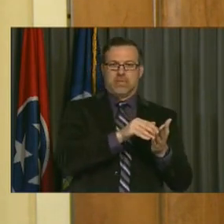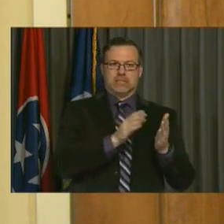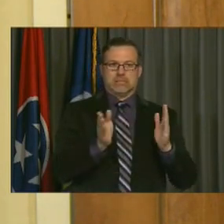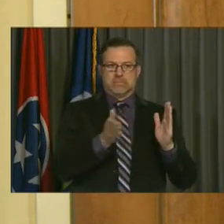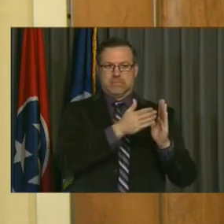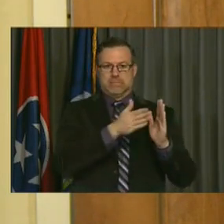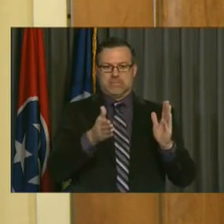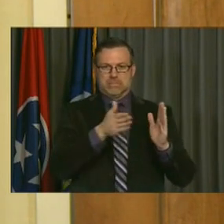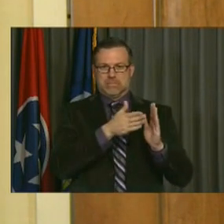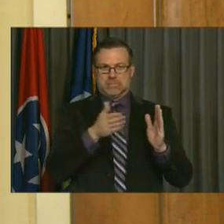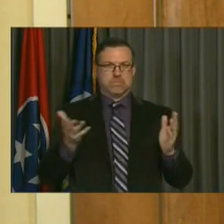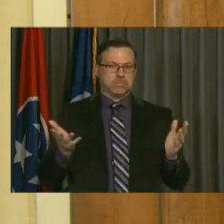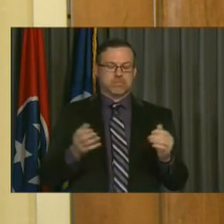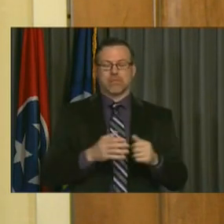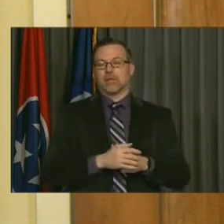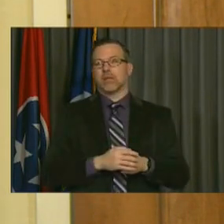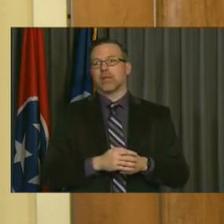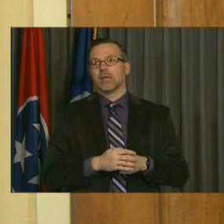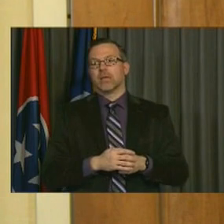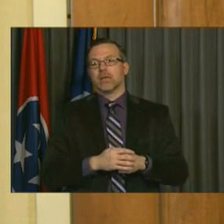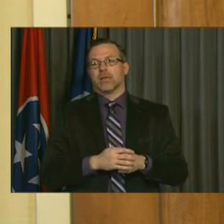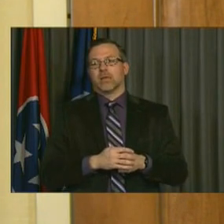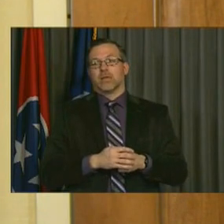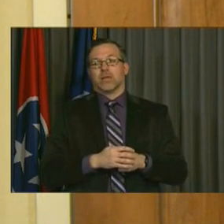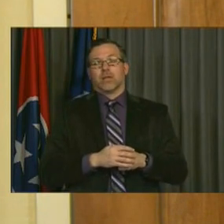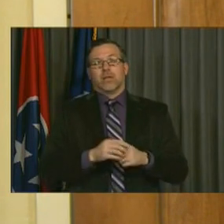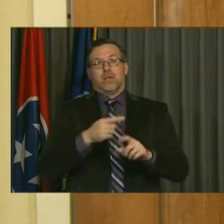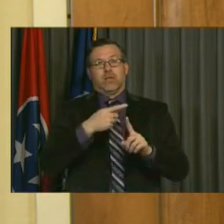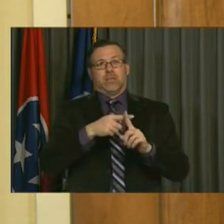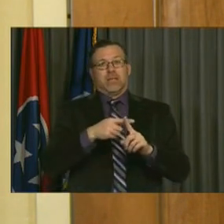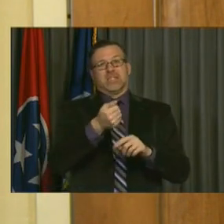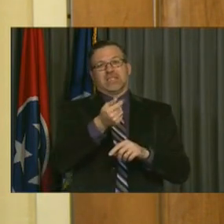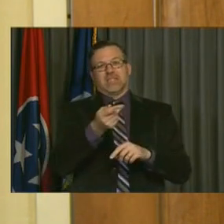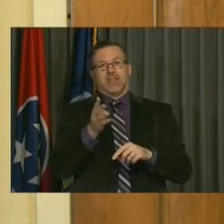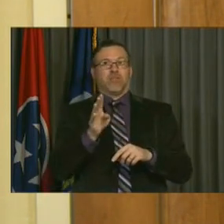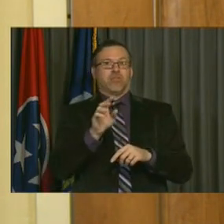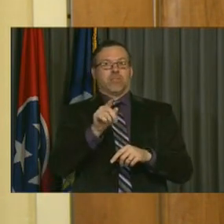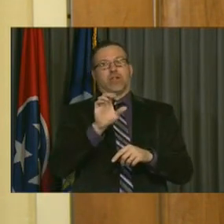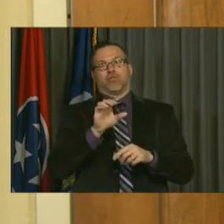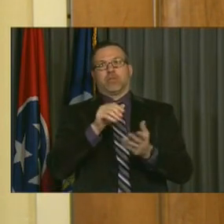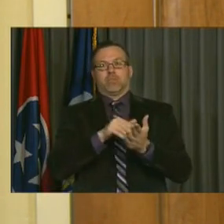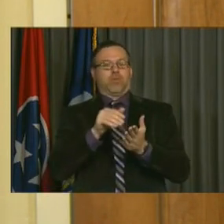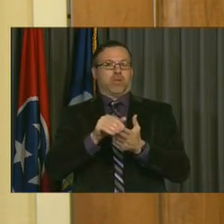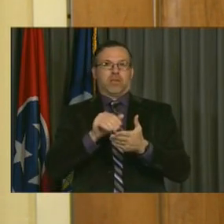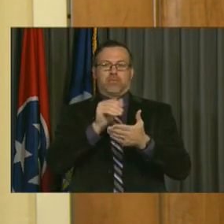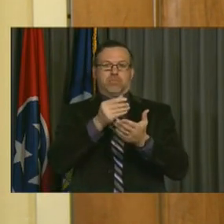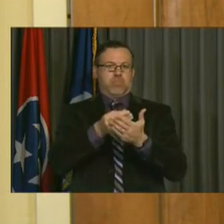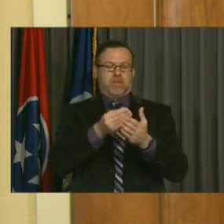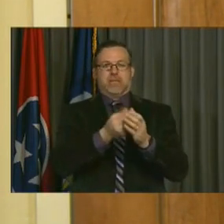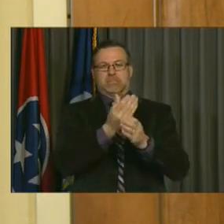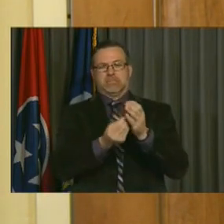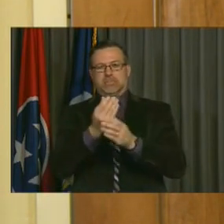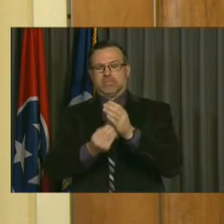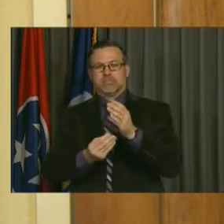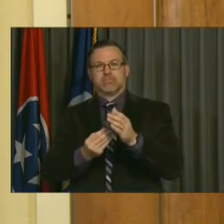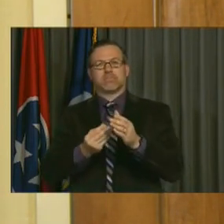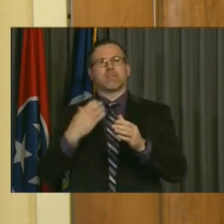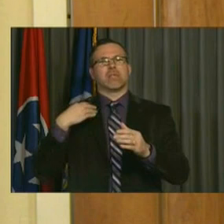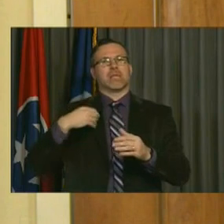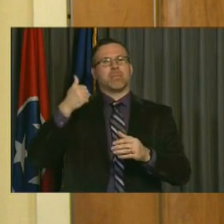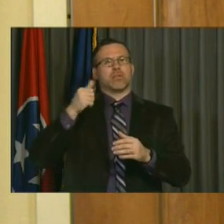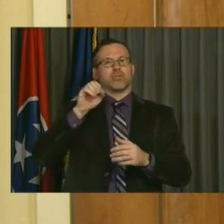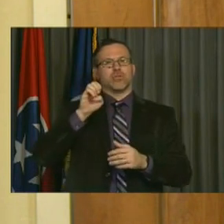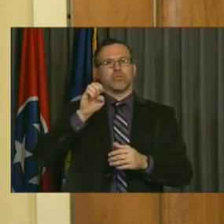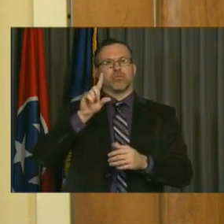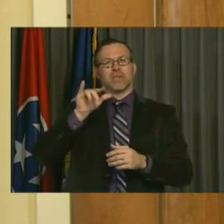out. Complicating that further in these hundreds of millions of revenues is that, and I think Commissioner Ely for the state said it